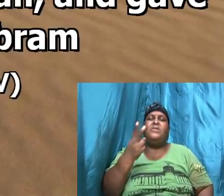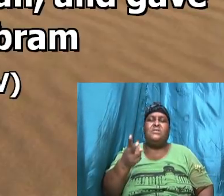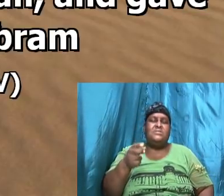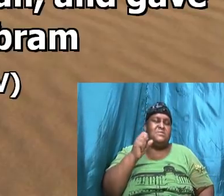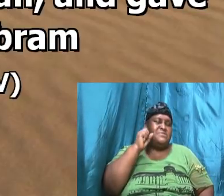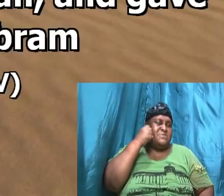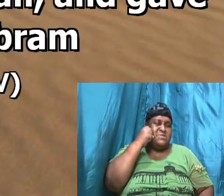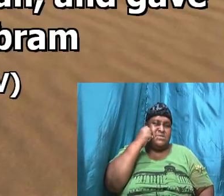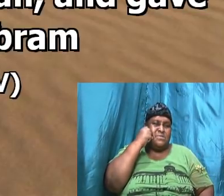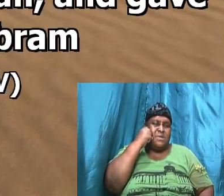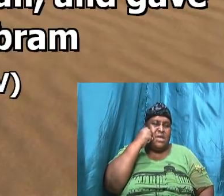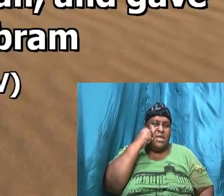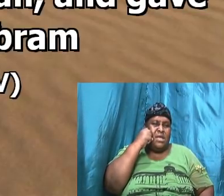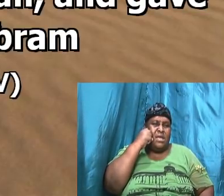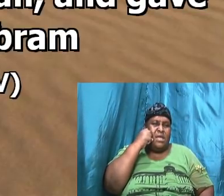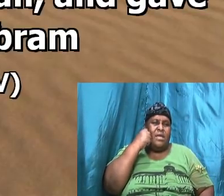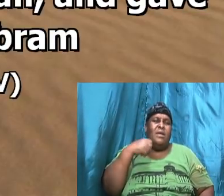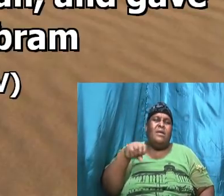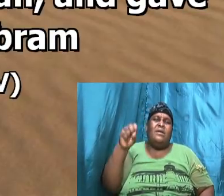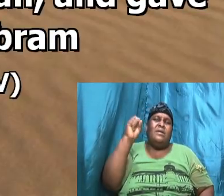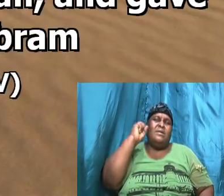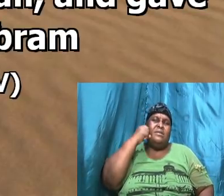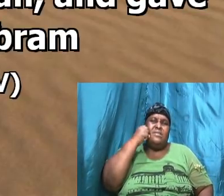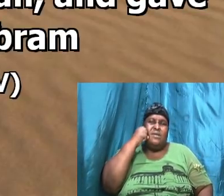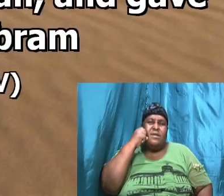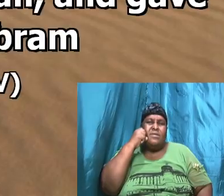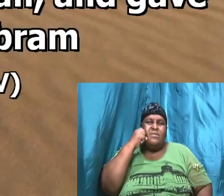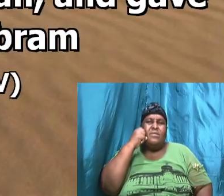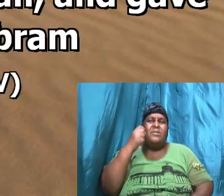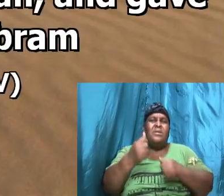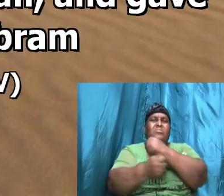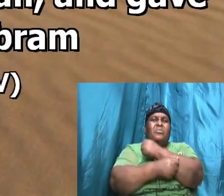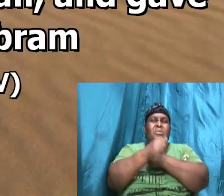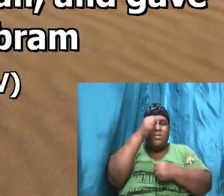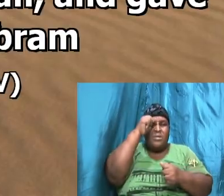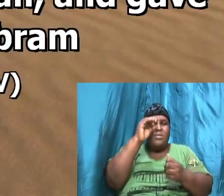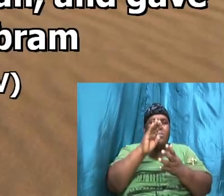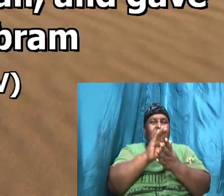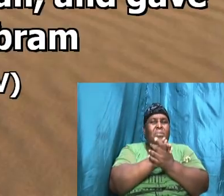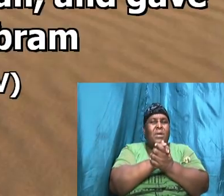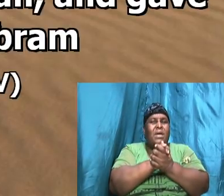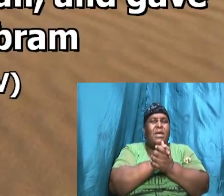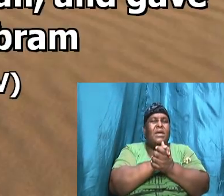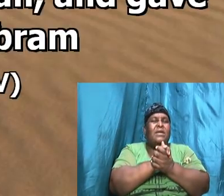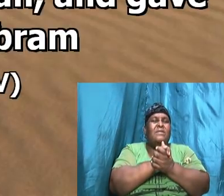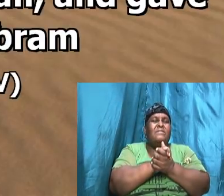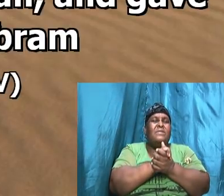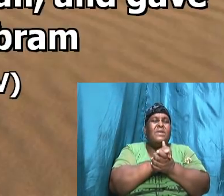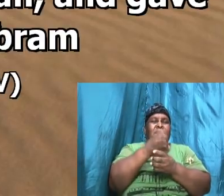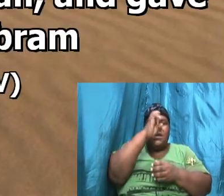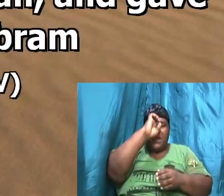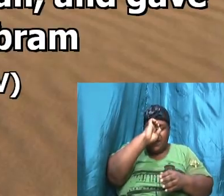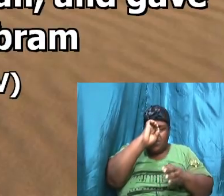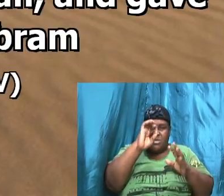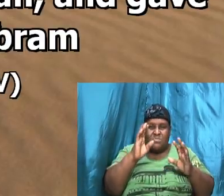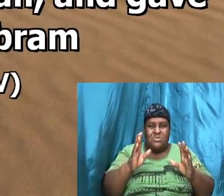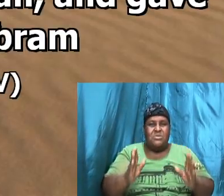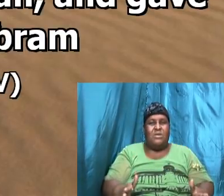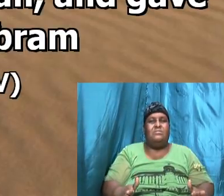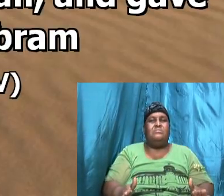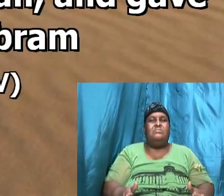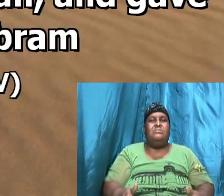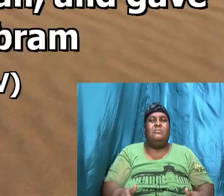and Sarah Abraham's wife took Hagar her maid the Egyptian after Abraham had